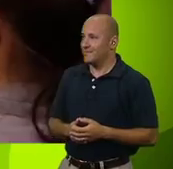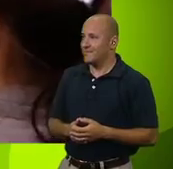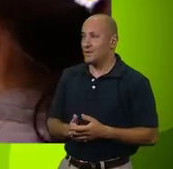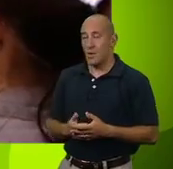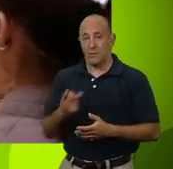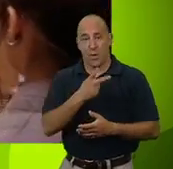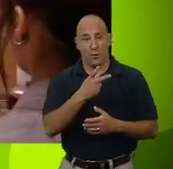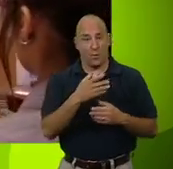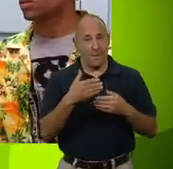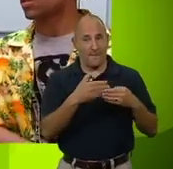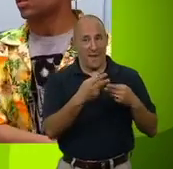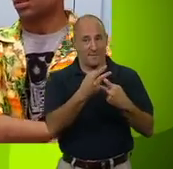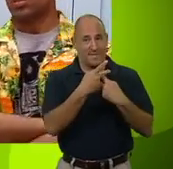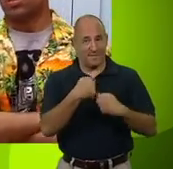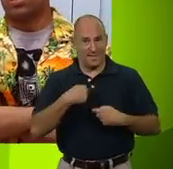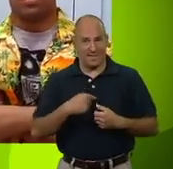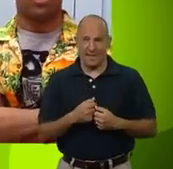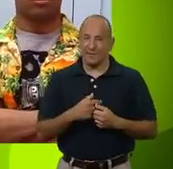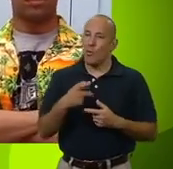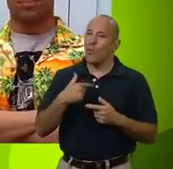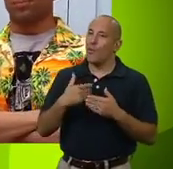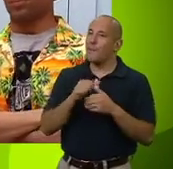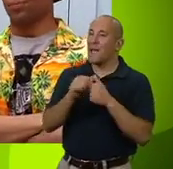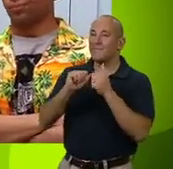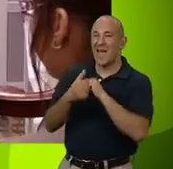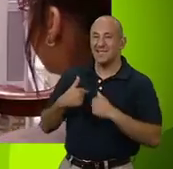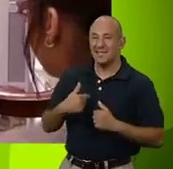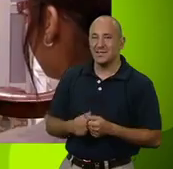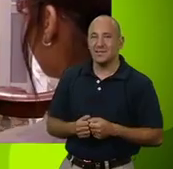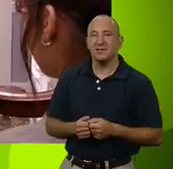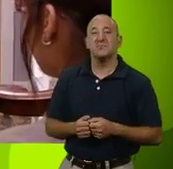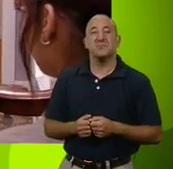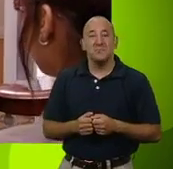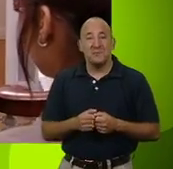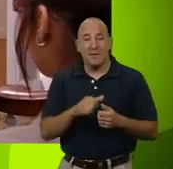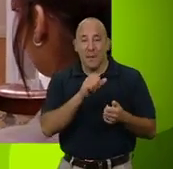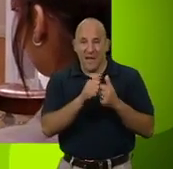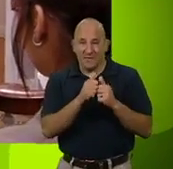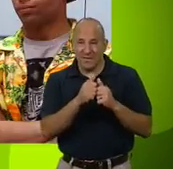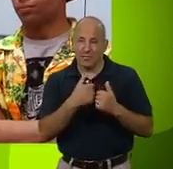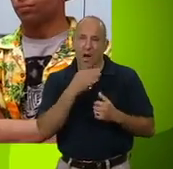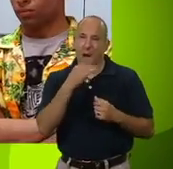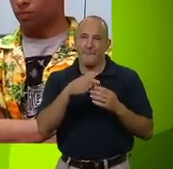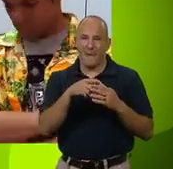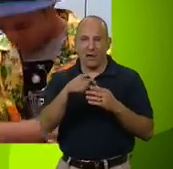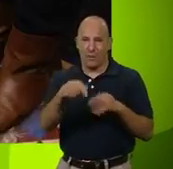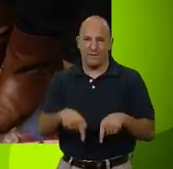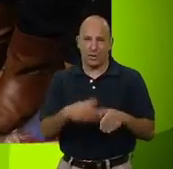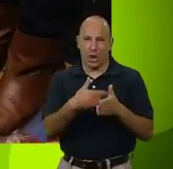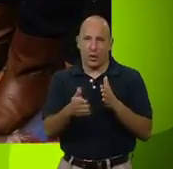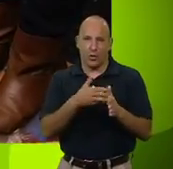So you're my babysitters? Think of us as your new best friends. If you were my friends, I wouldn't have asked Ben to glue your feet to the floor.